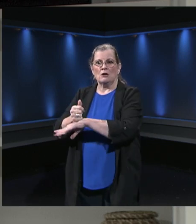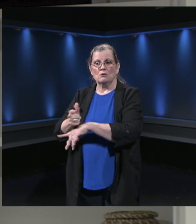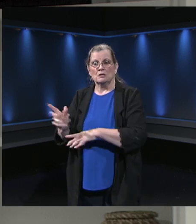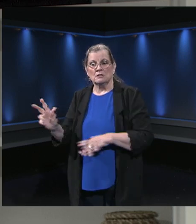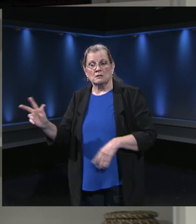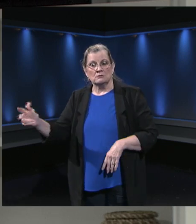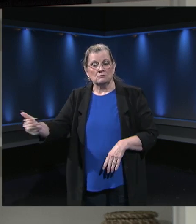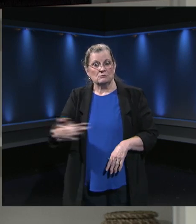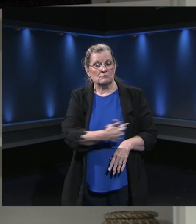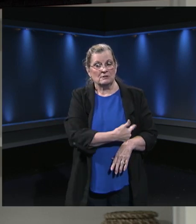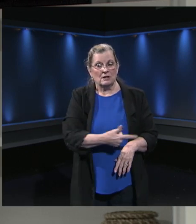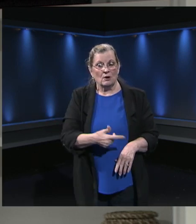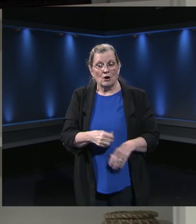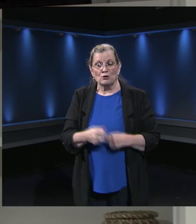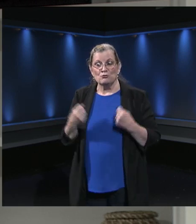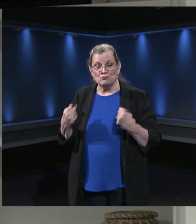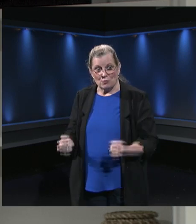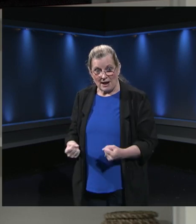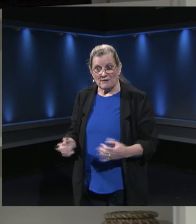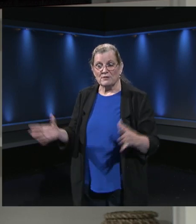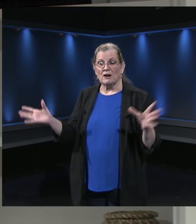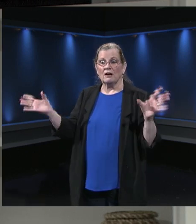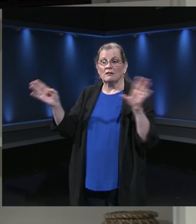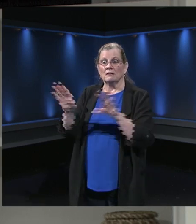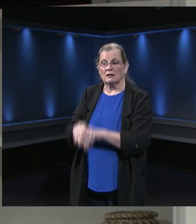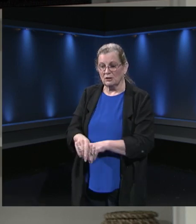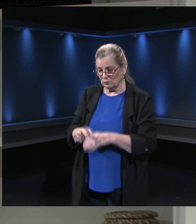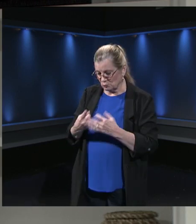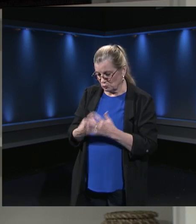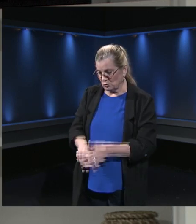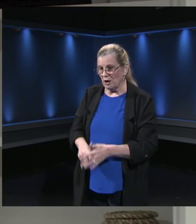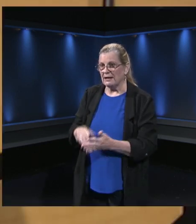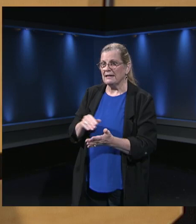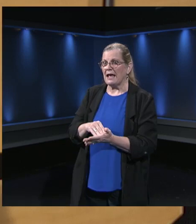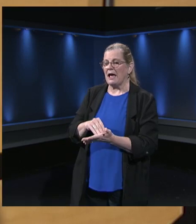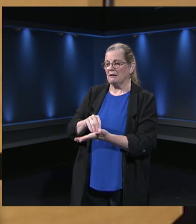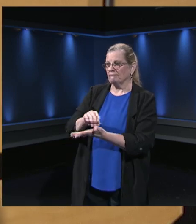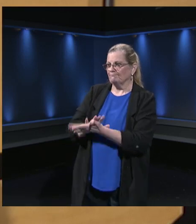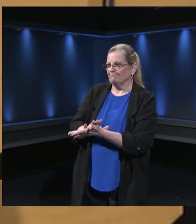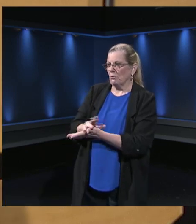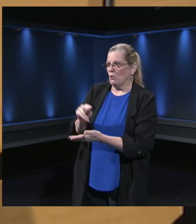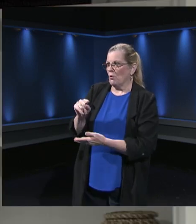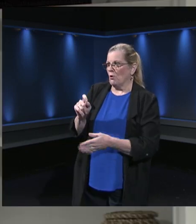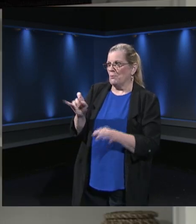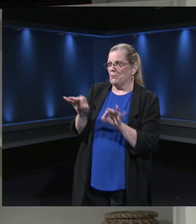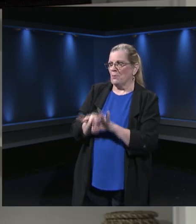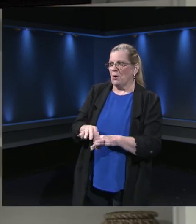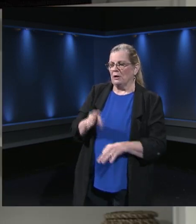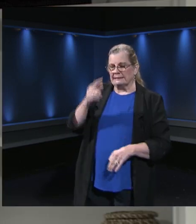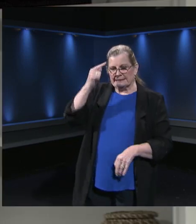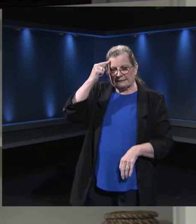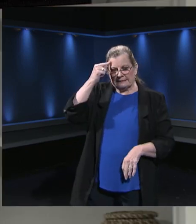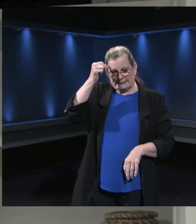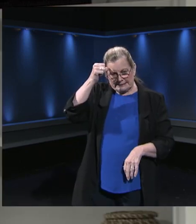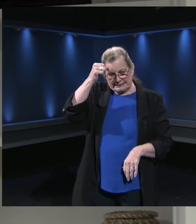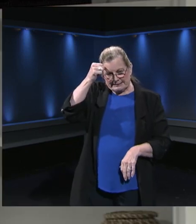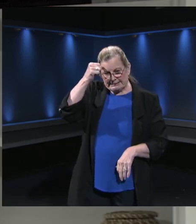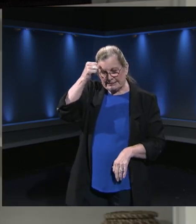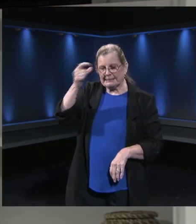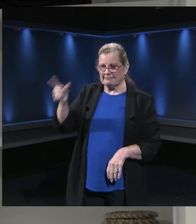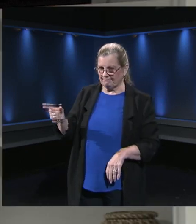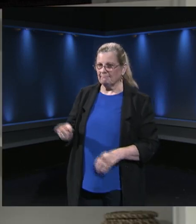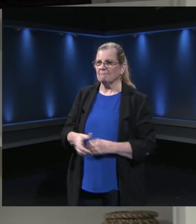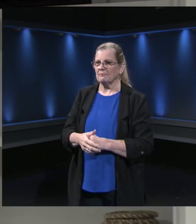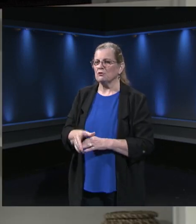school and restart your computer. That's another takeaway from the teachers, too. helps with teachers, too. One thing that I think it's important, Pam, and for everyone to know